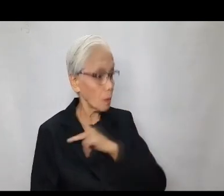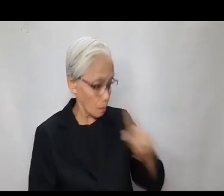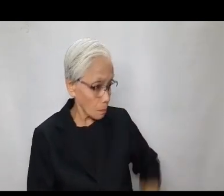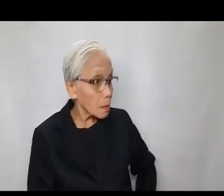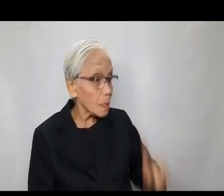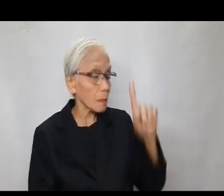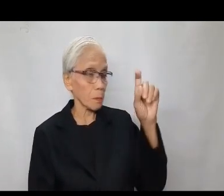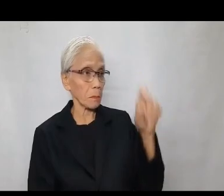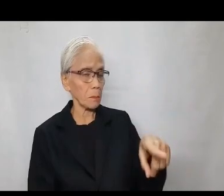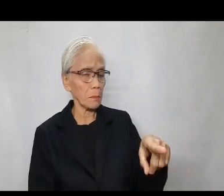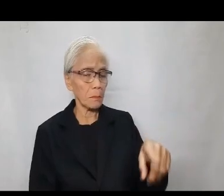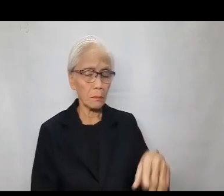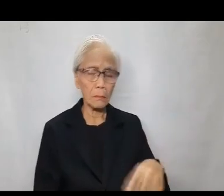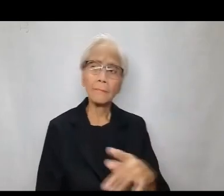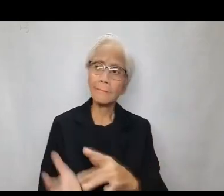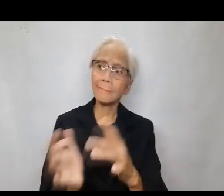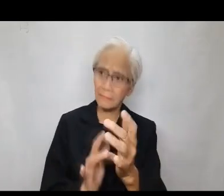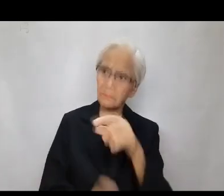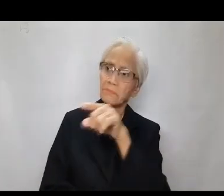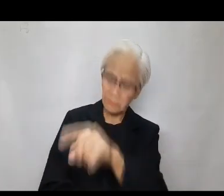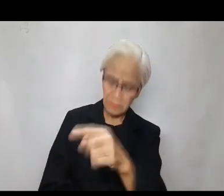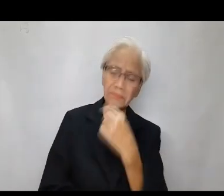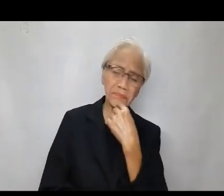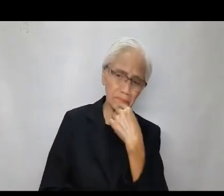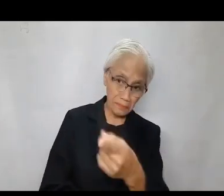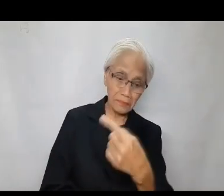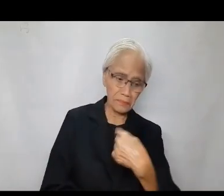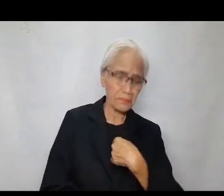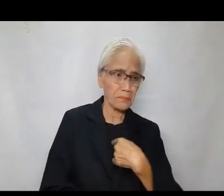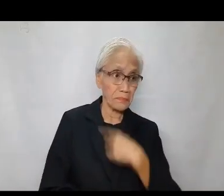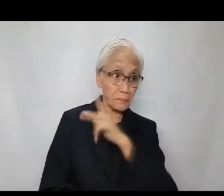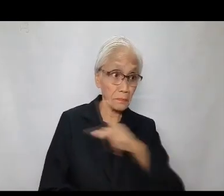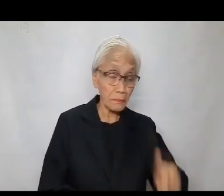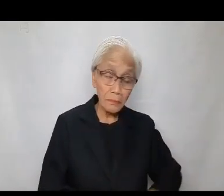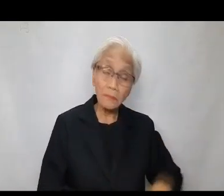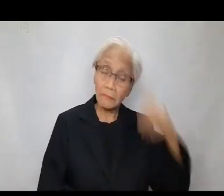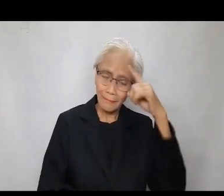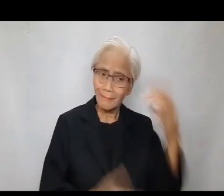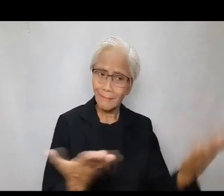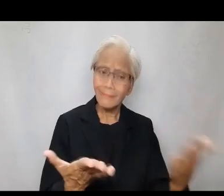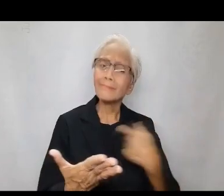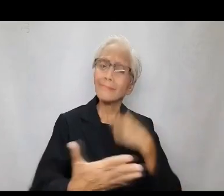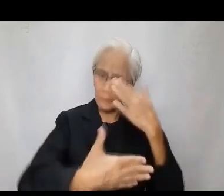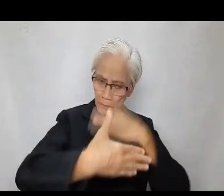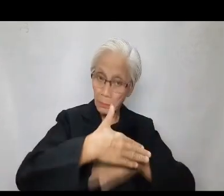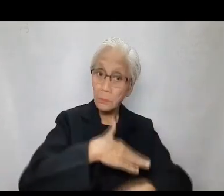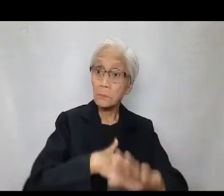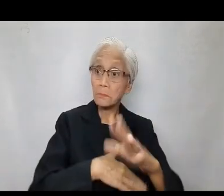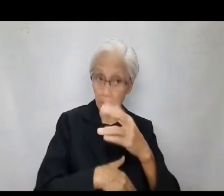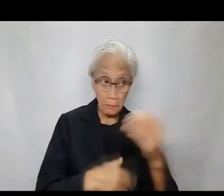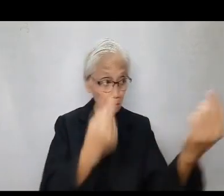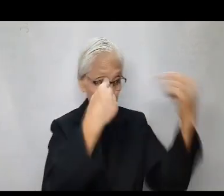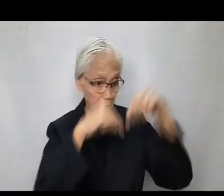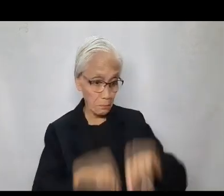Then you are king. Jesus answered, You say I am king. For this I